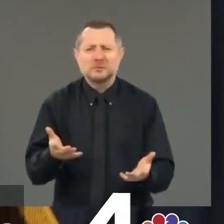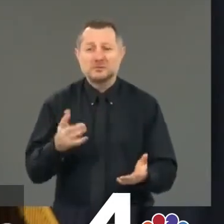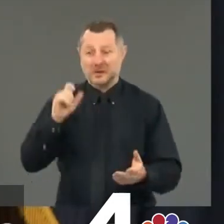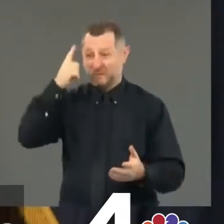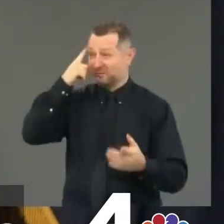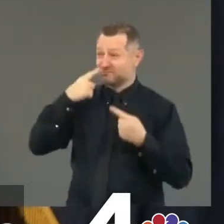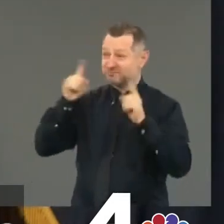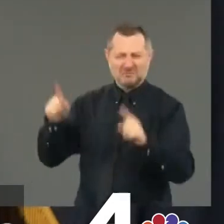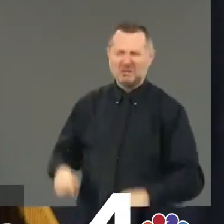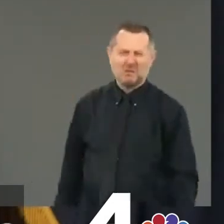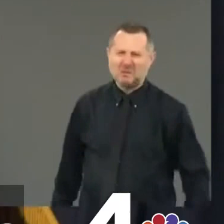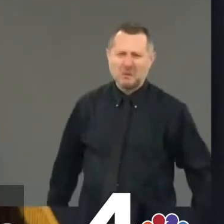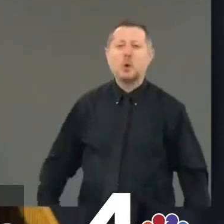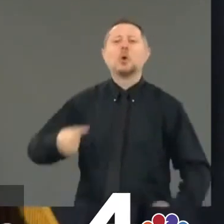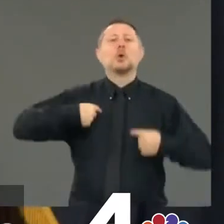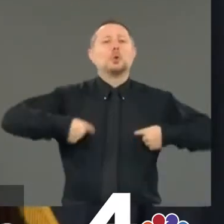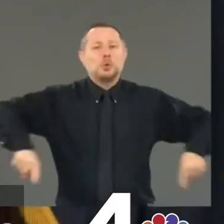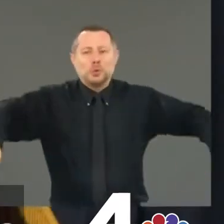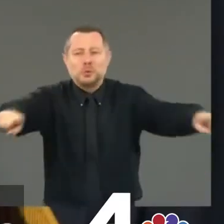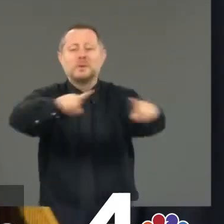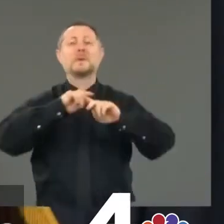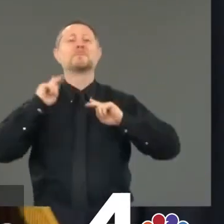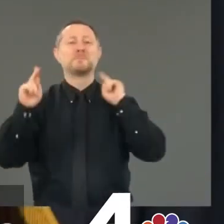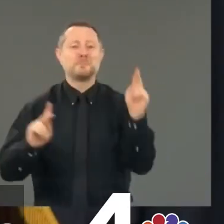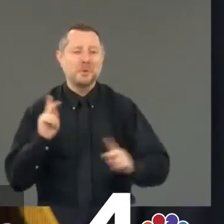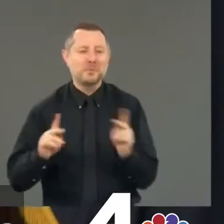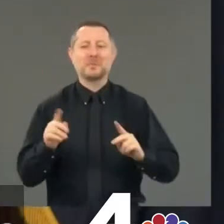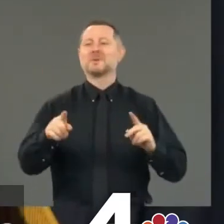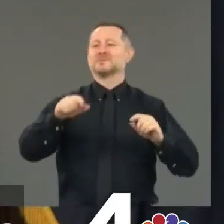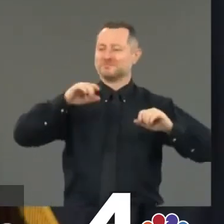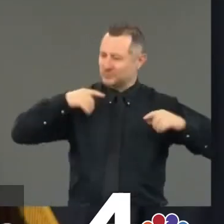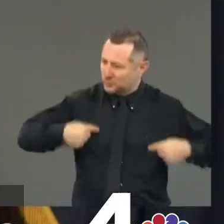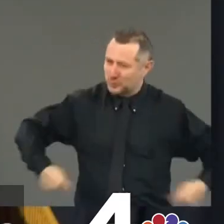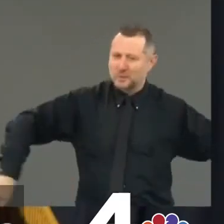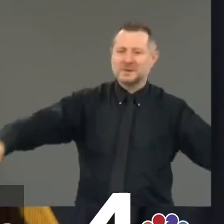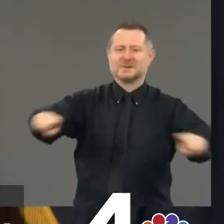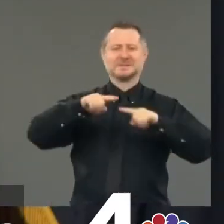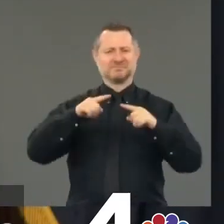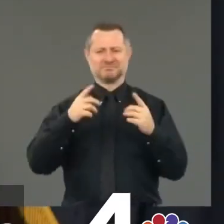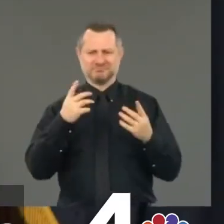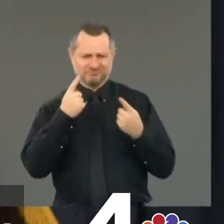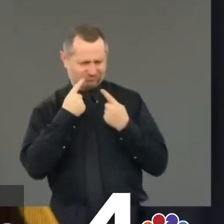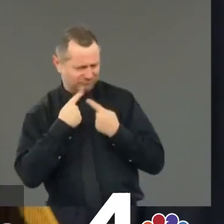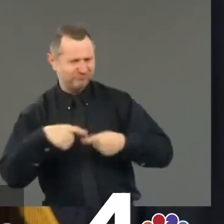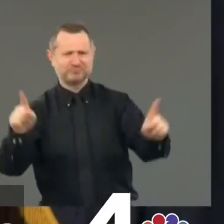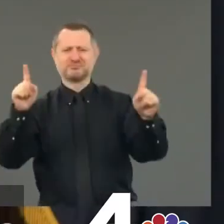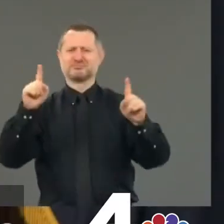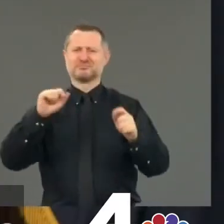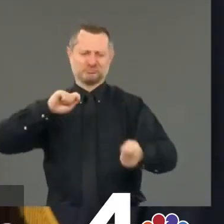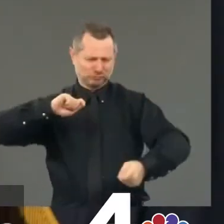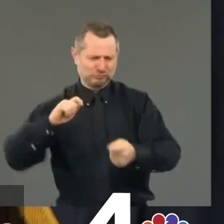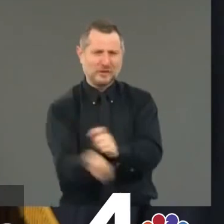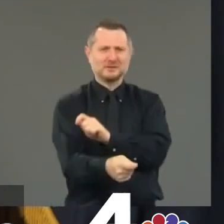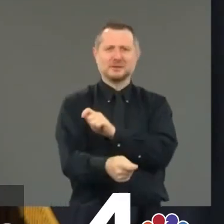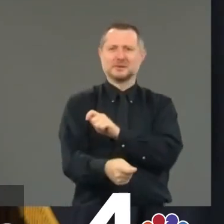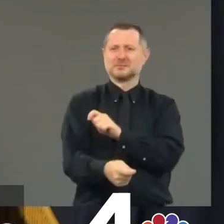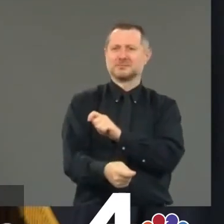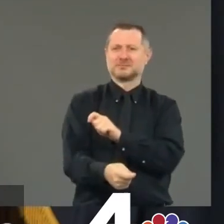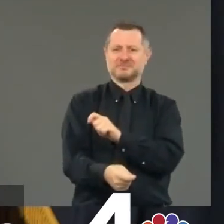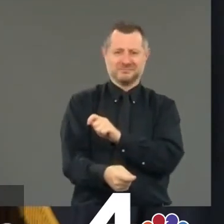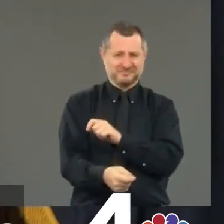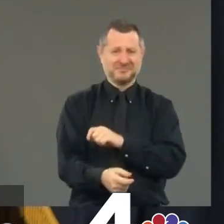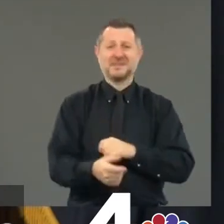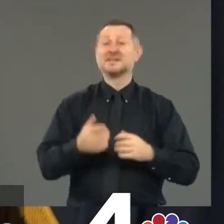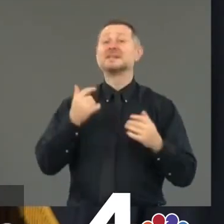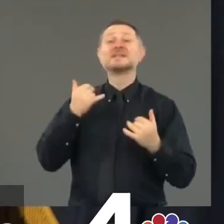It was we, the people. We, the people forced that change and did it in